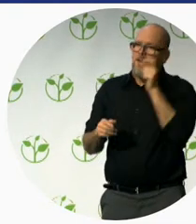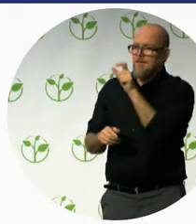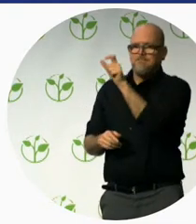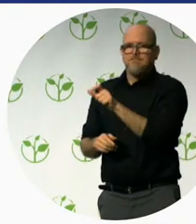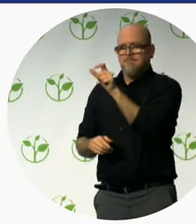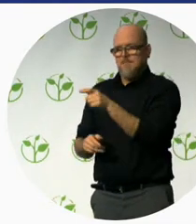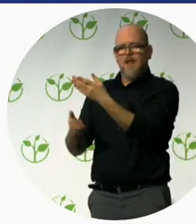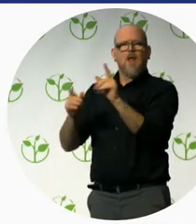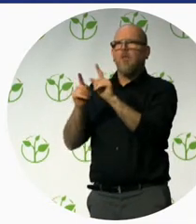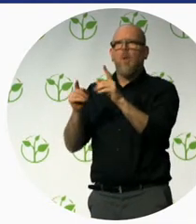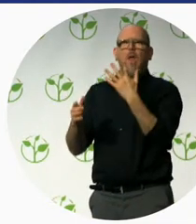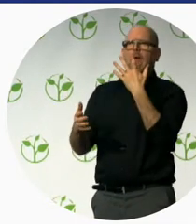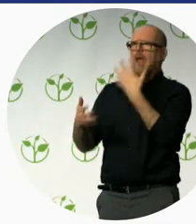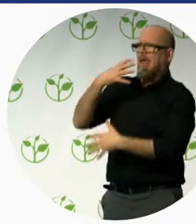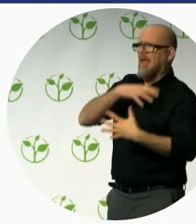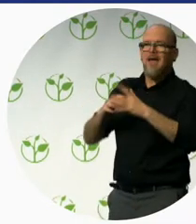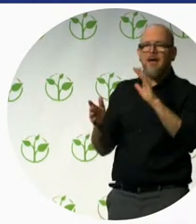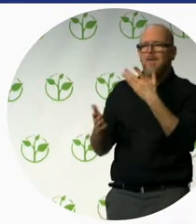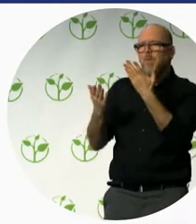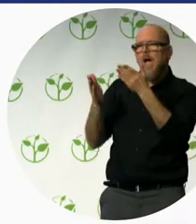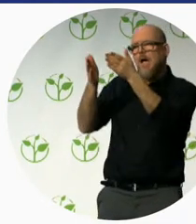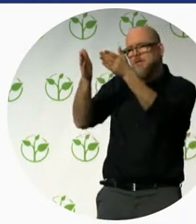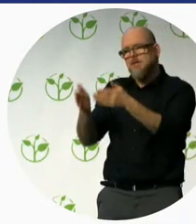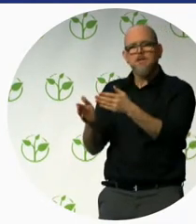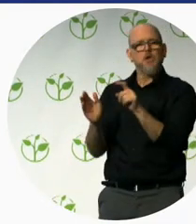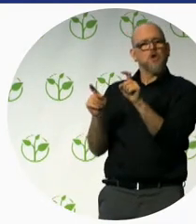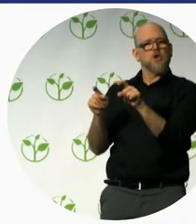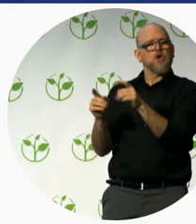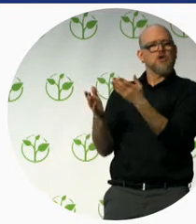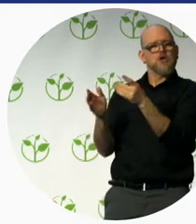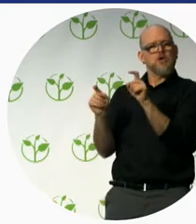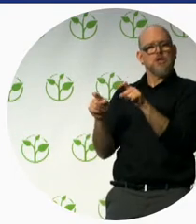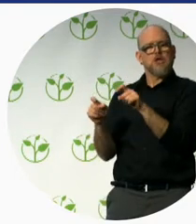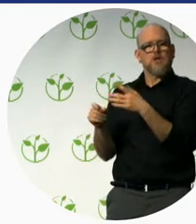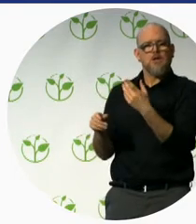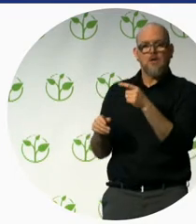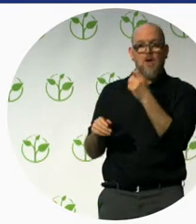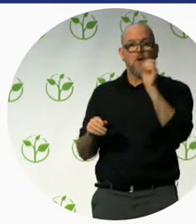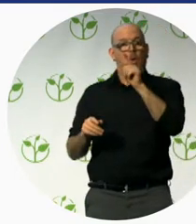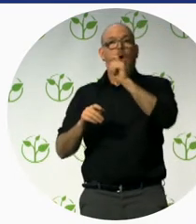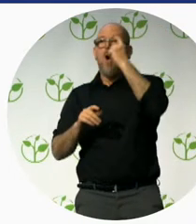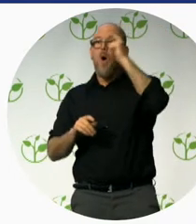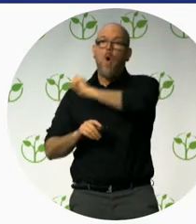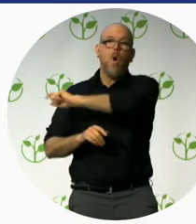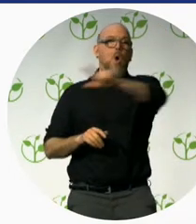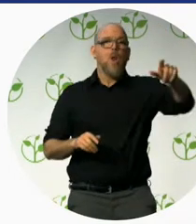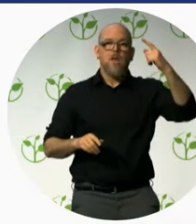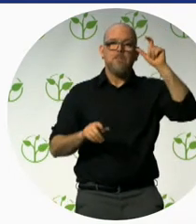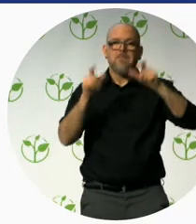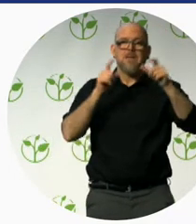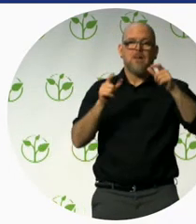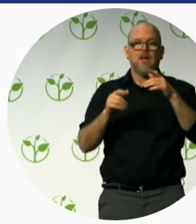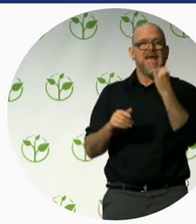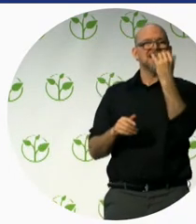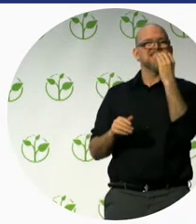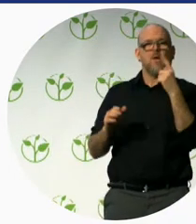at the end, all the people are the beneficiaries of this standard.